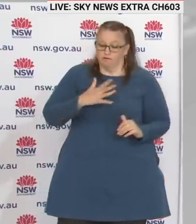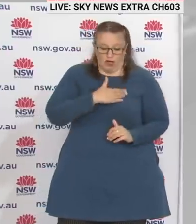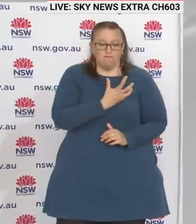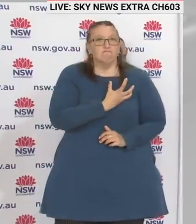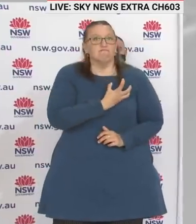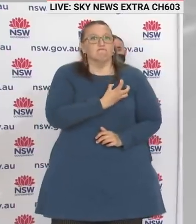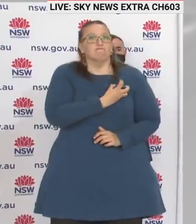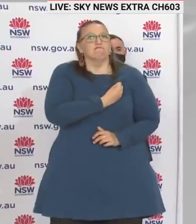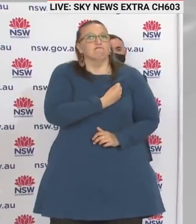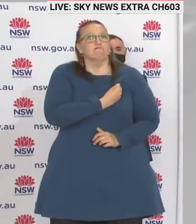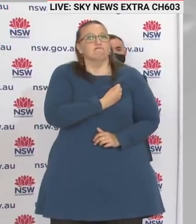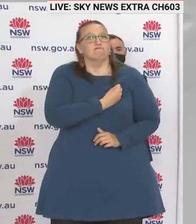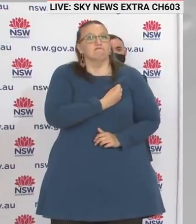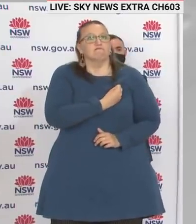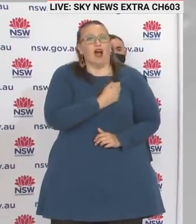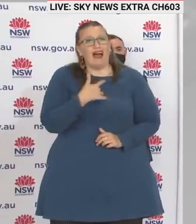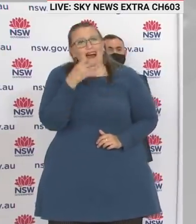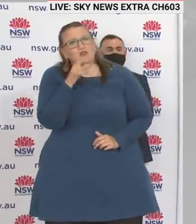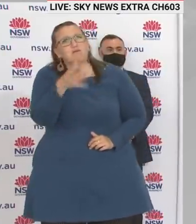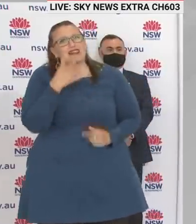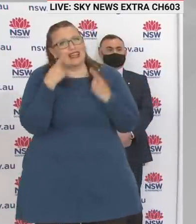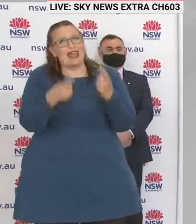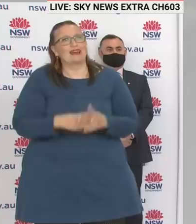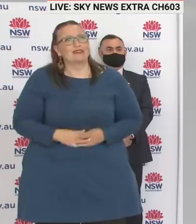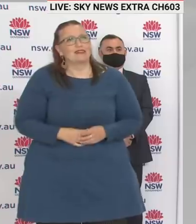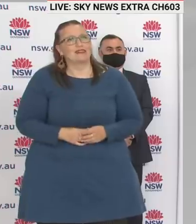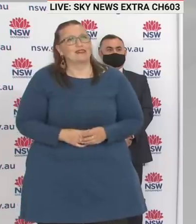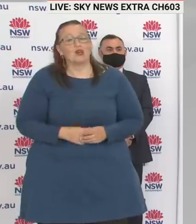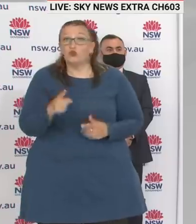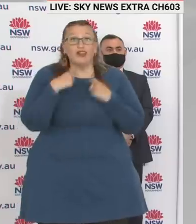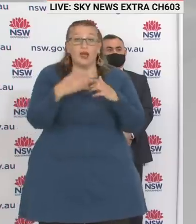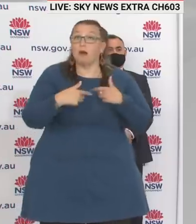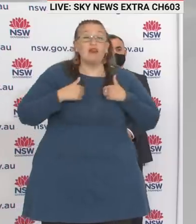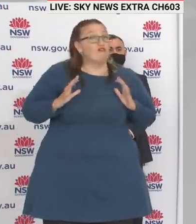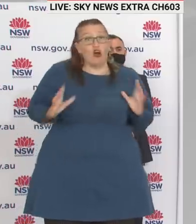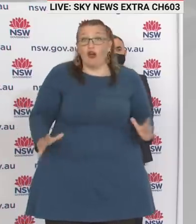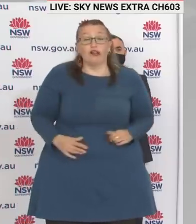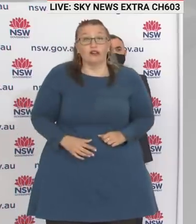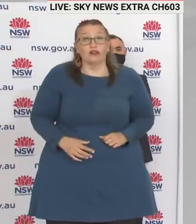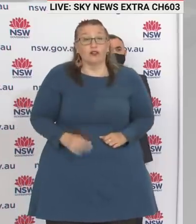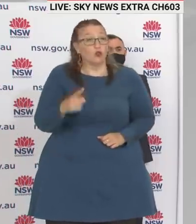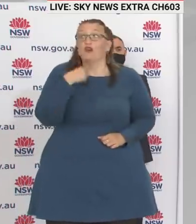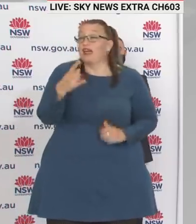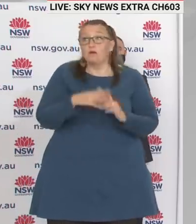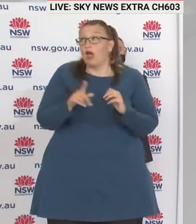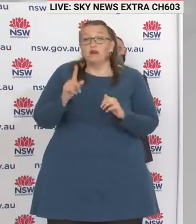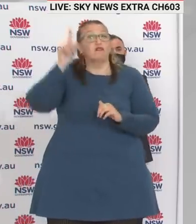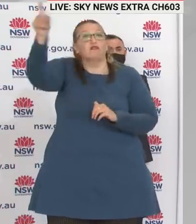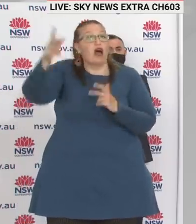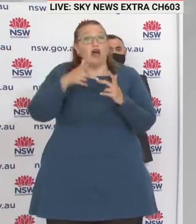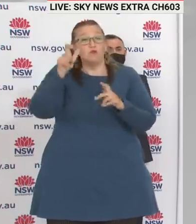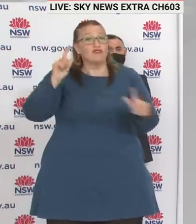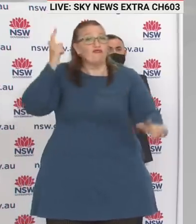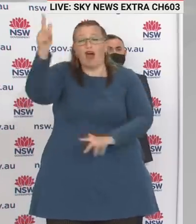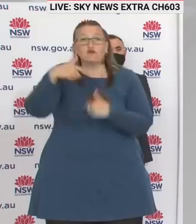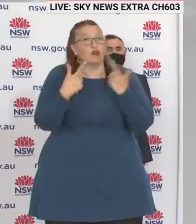coming together, knowing they're doing the wrong thing and not caring they're doing the wrong thing. Can I just ask everybody to care? Don't care about